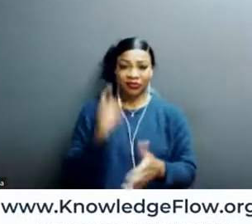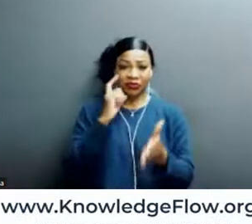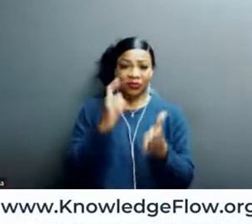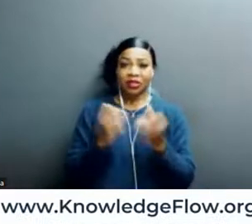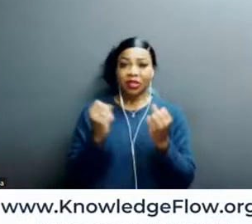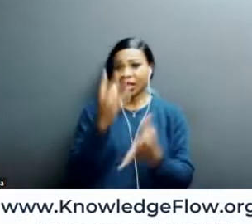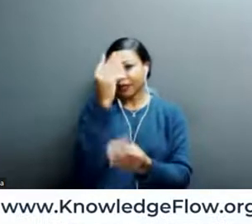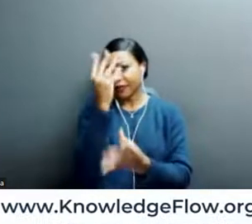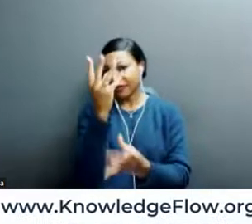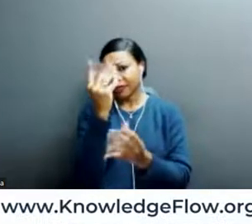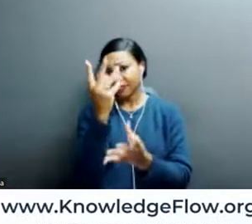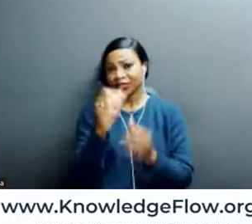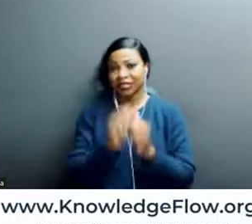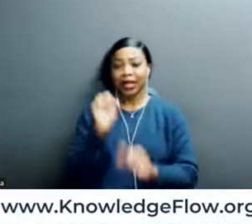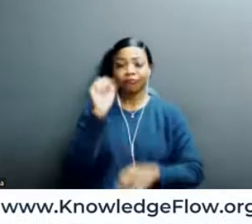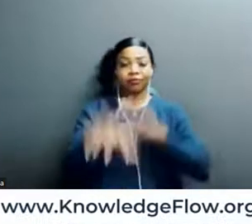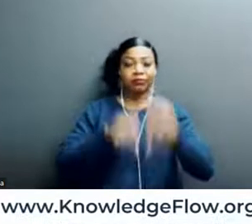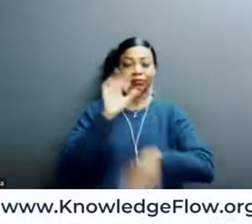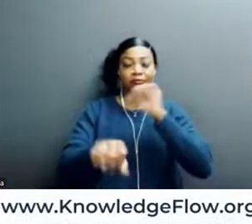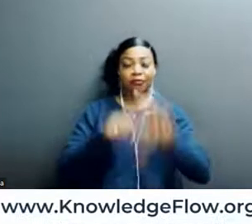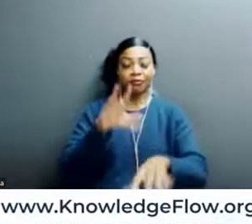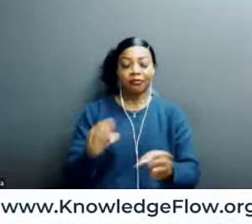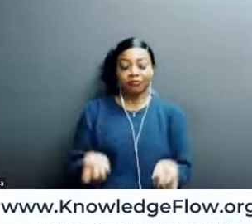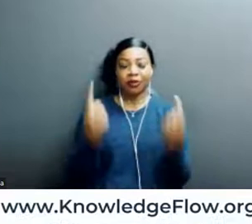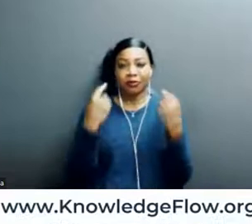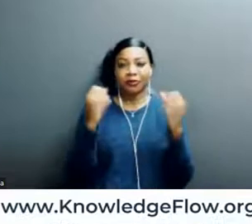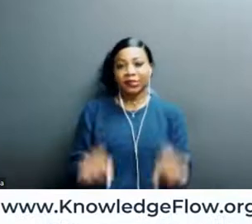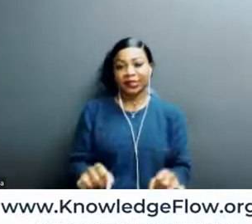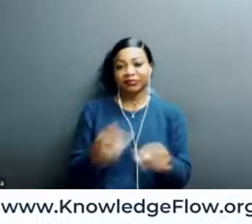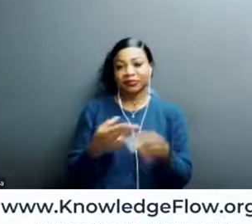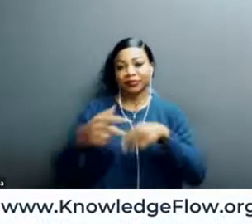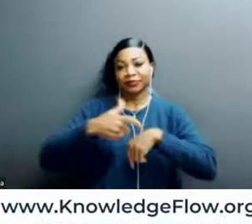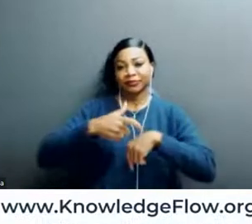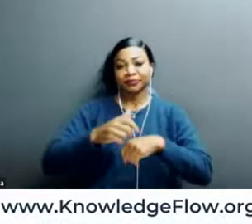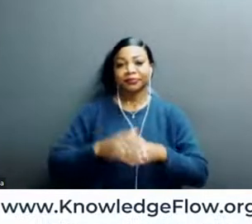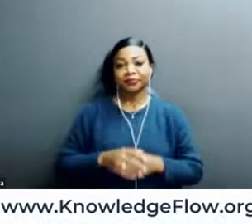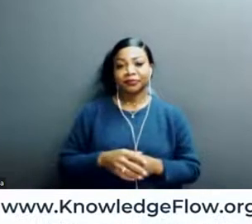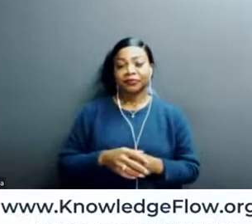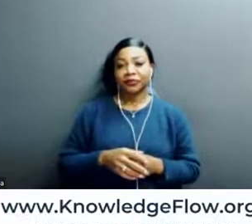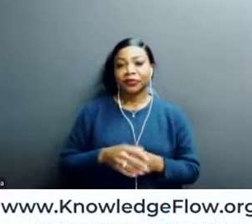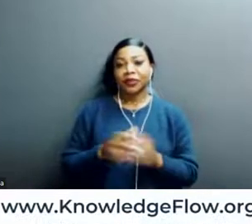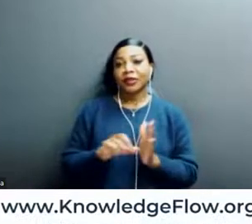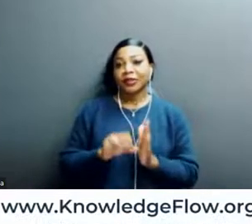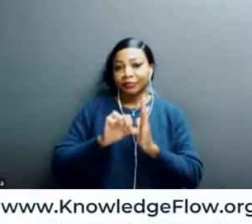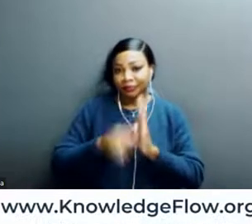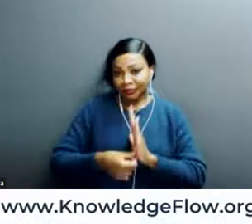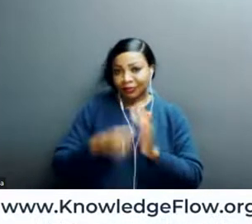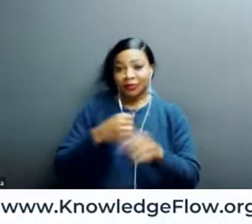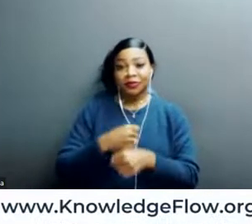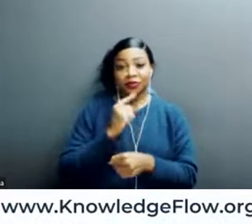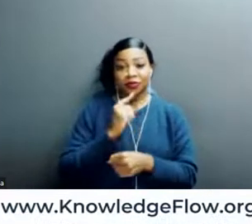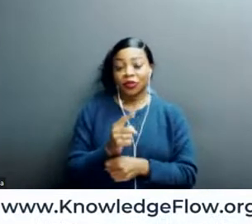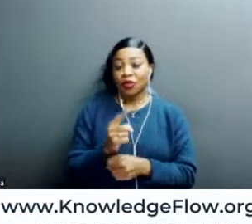of information that can get thrown, you know, to someone in a short period of time. So I'm just making sure that whatever we